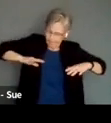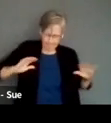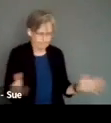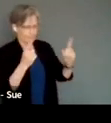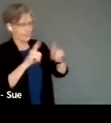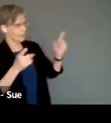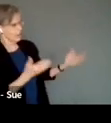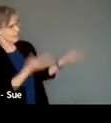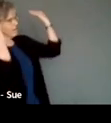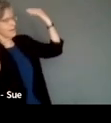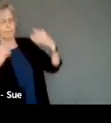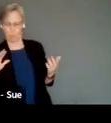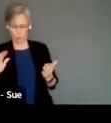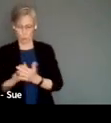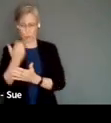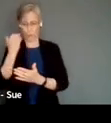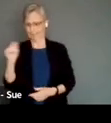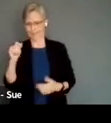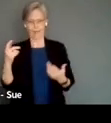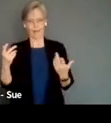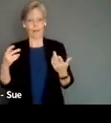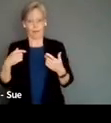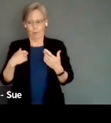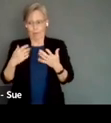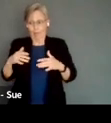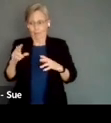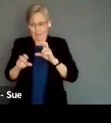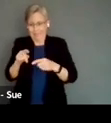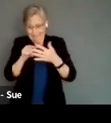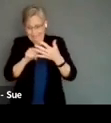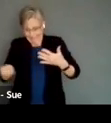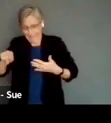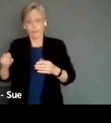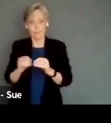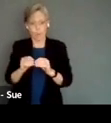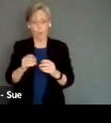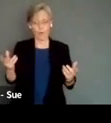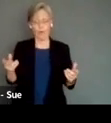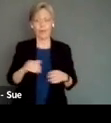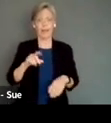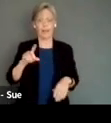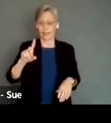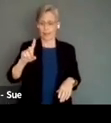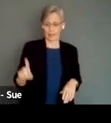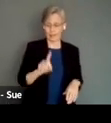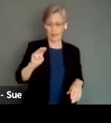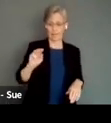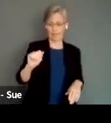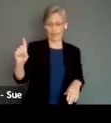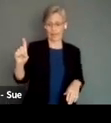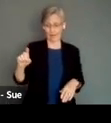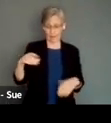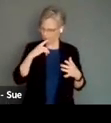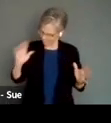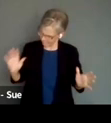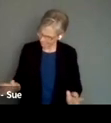is all the newness of disability that we're not investing in yet. So this is where DMACC and where we're trying to get everybody to move toward. Don't